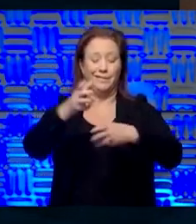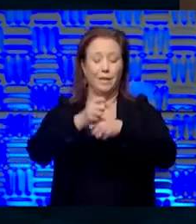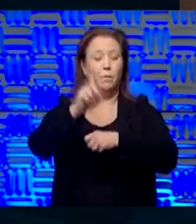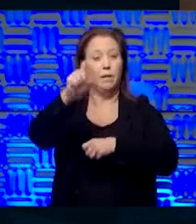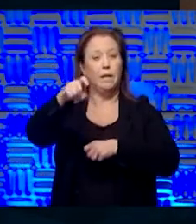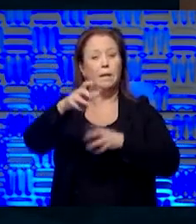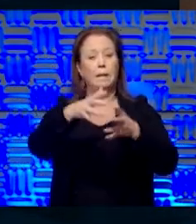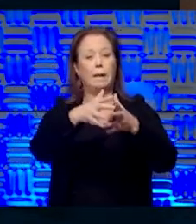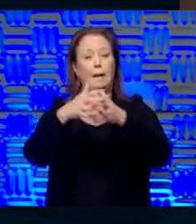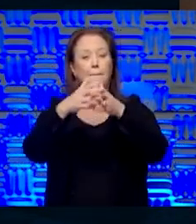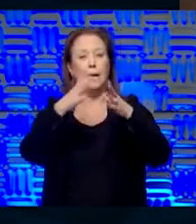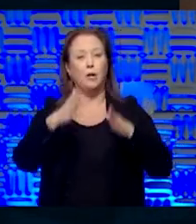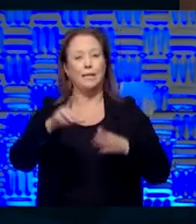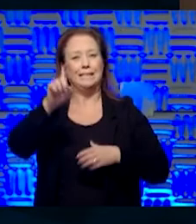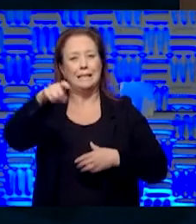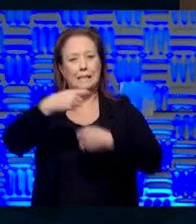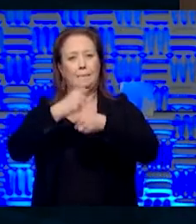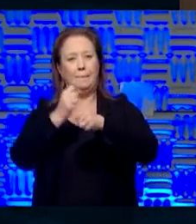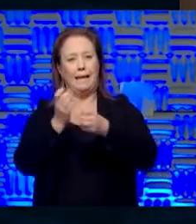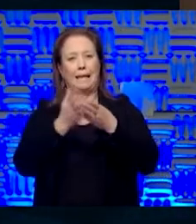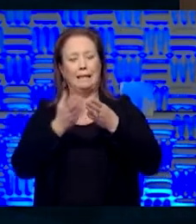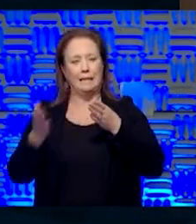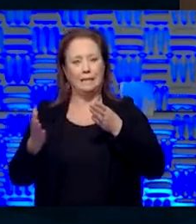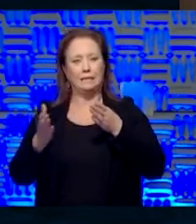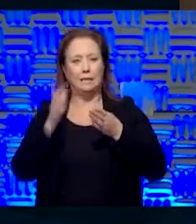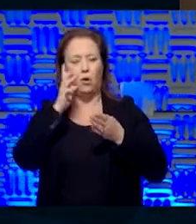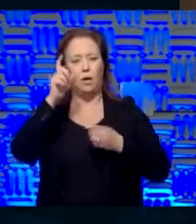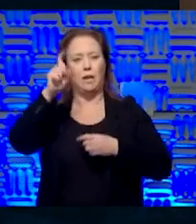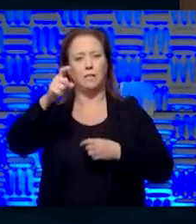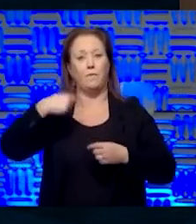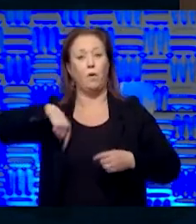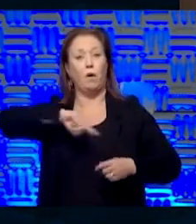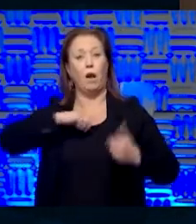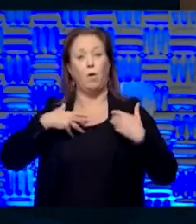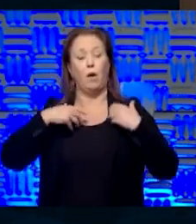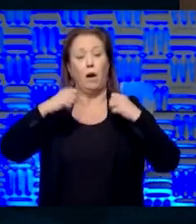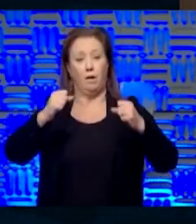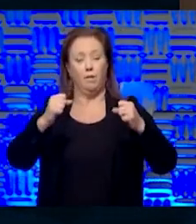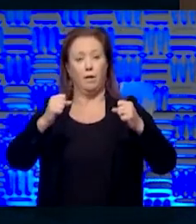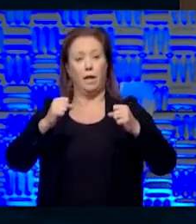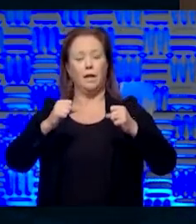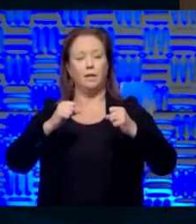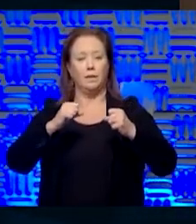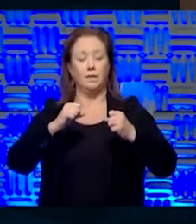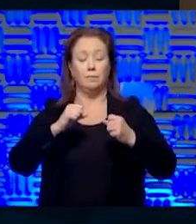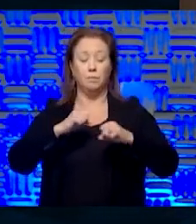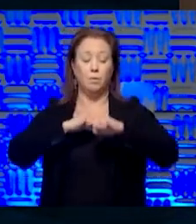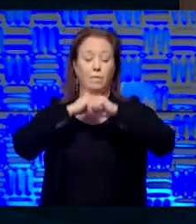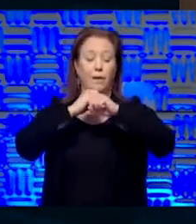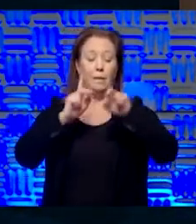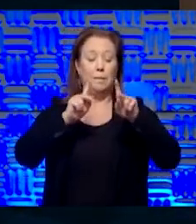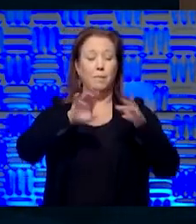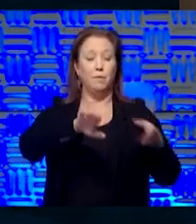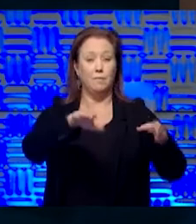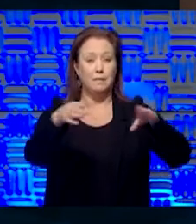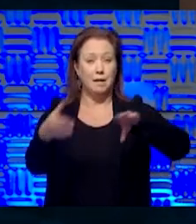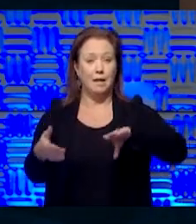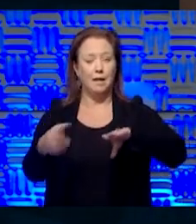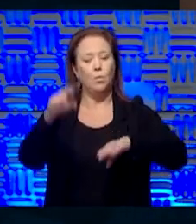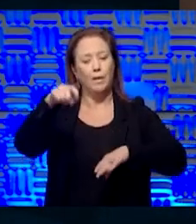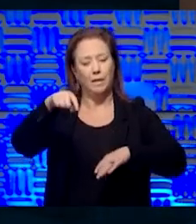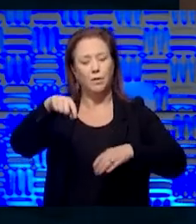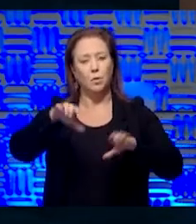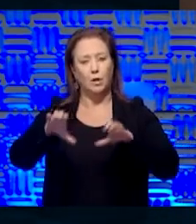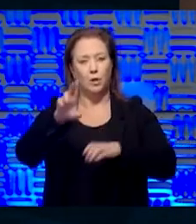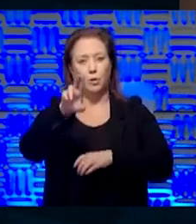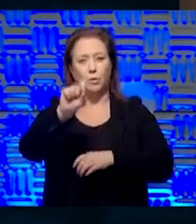be making the things that are necessary for our health and well-being and things that help prevent people from dying. And we ought to do it in United States. And